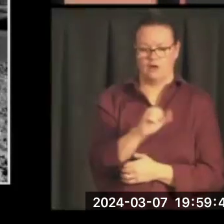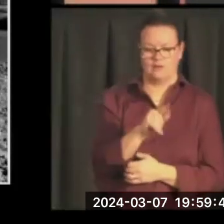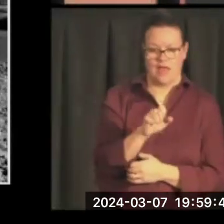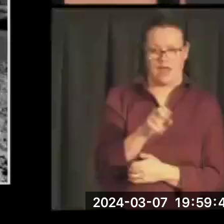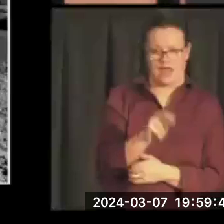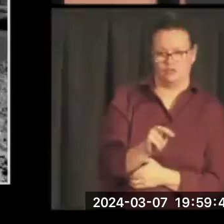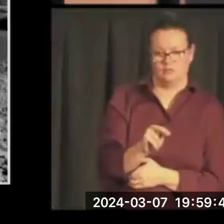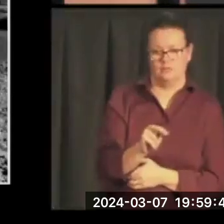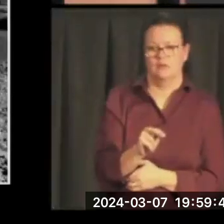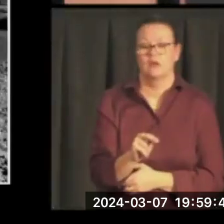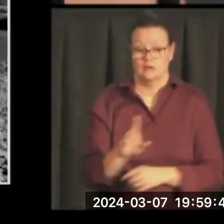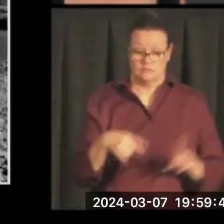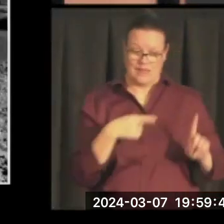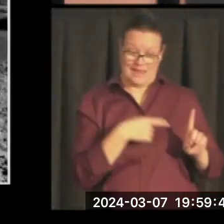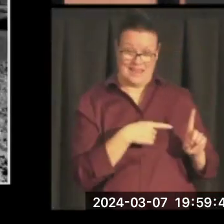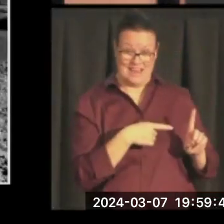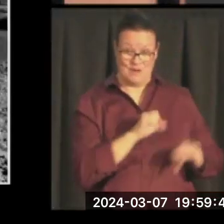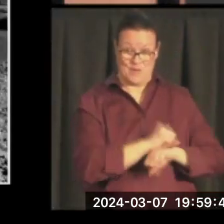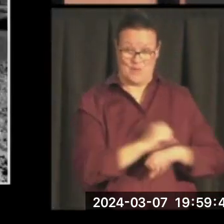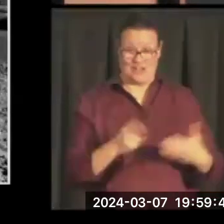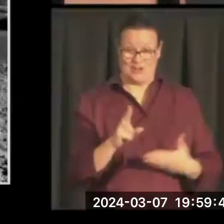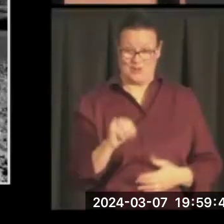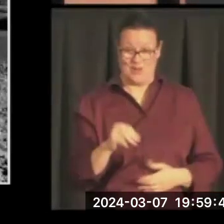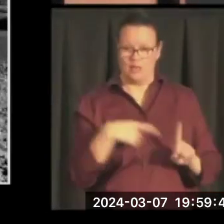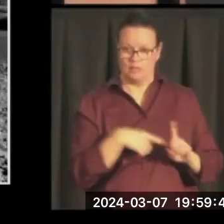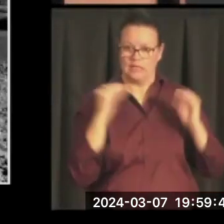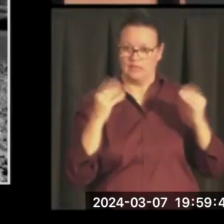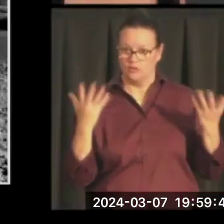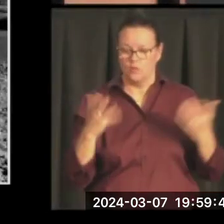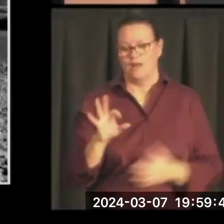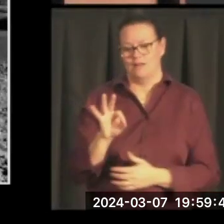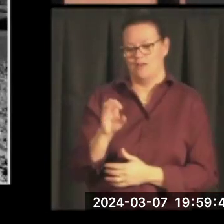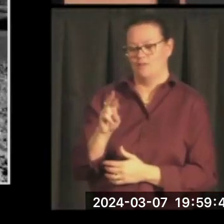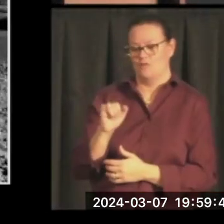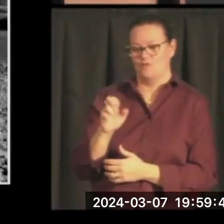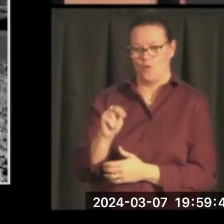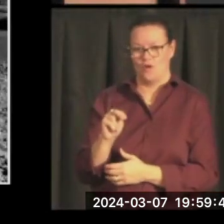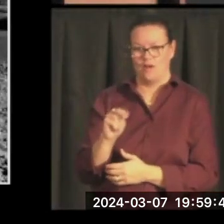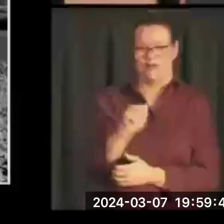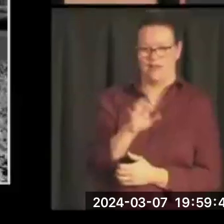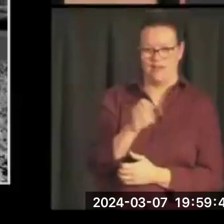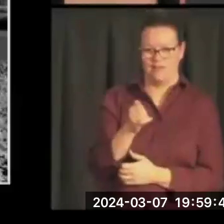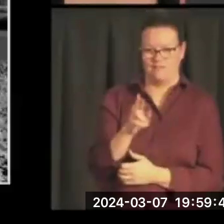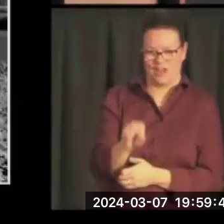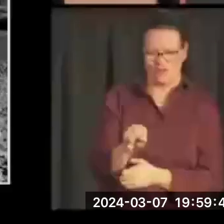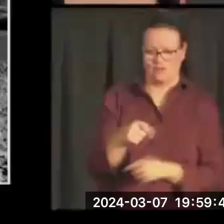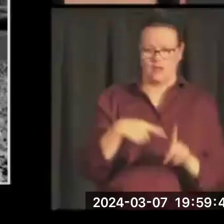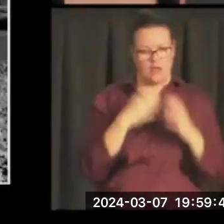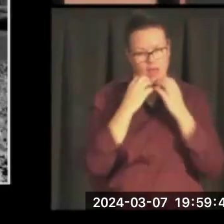Mansfield taught foreign affairs when he was here at the University of Montana. It always was his passion.